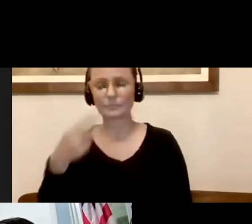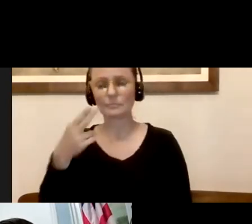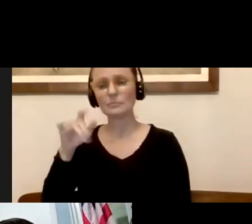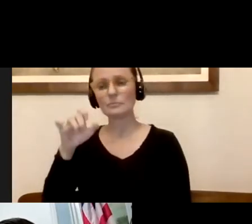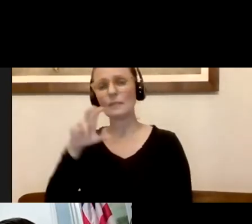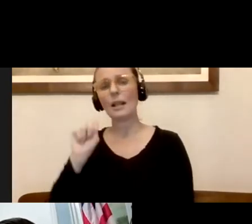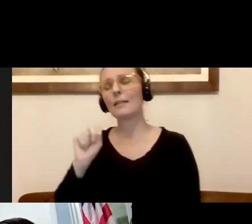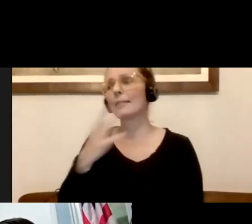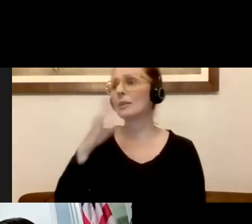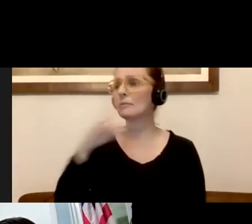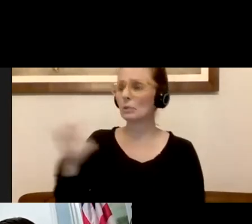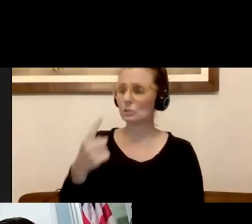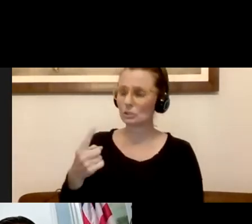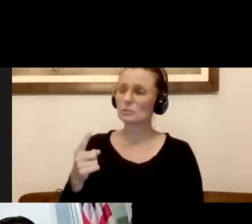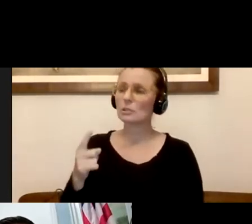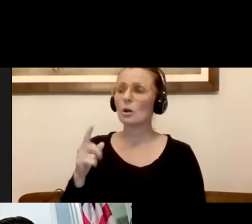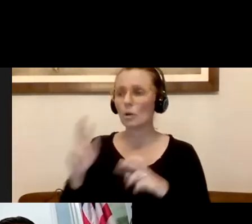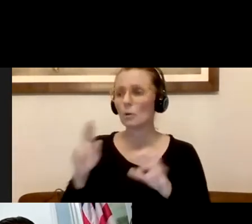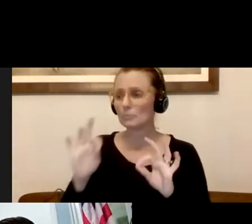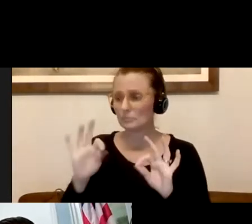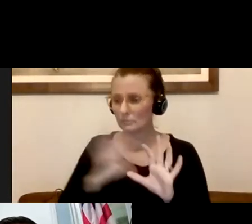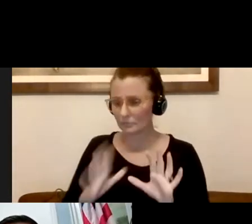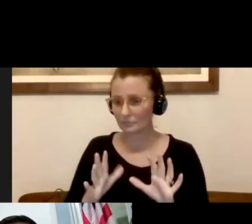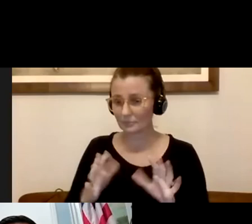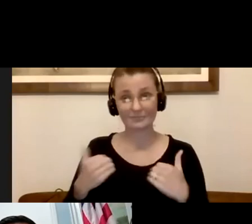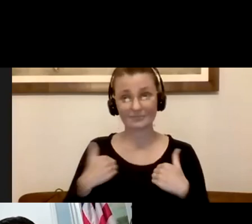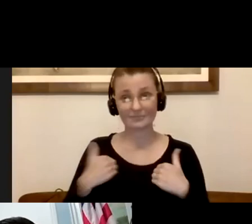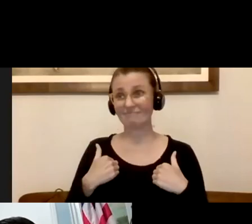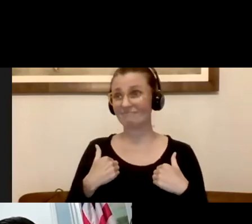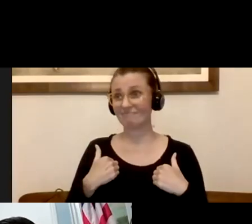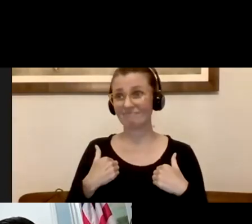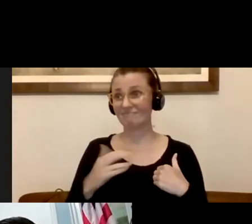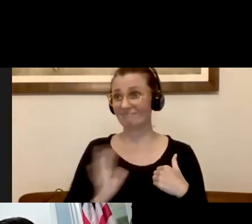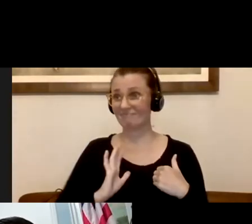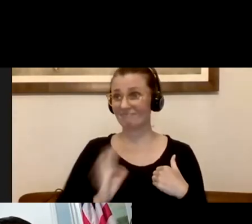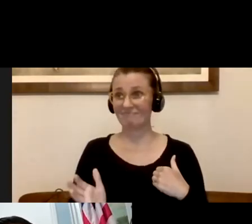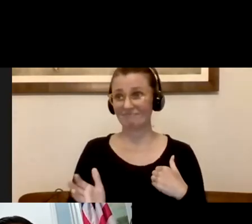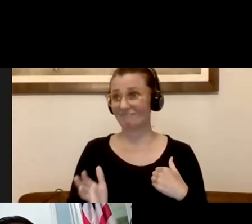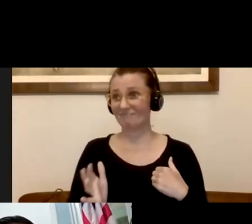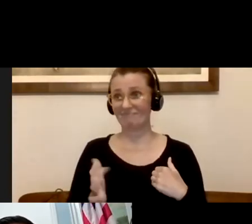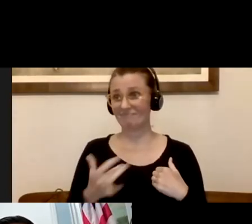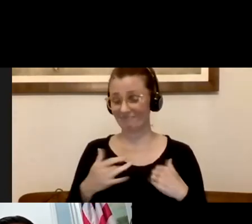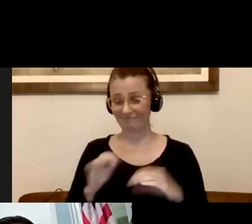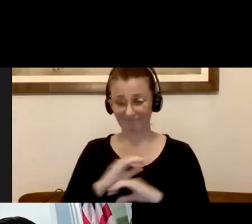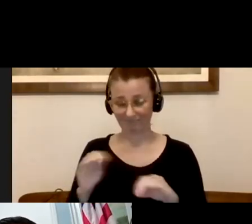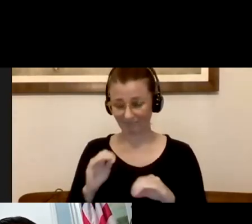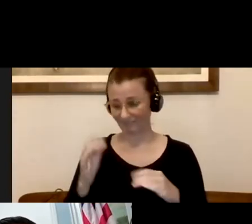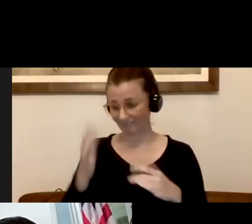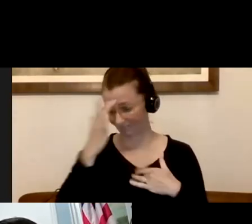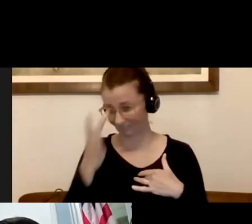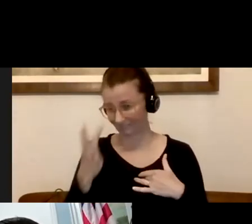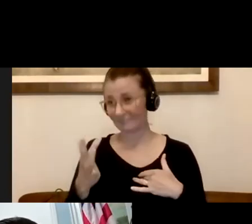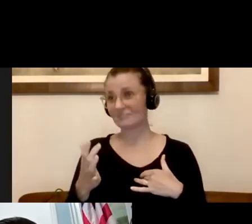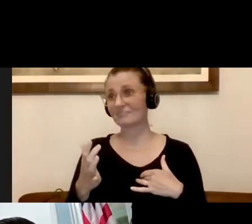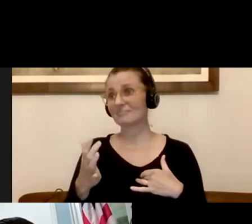And thank you for the question. Helen says, have no symptoms in self-quarantine for 14 days. Since then, I've only gone shopping with a mask